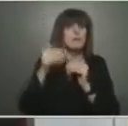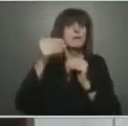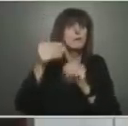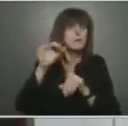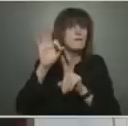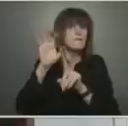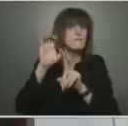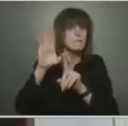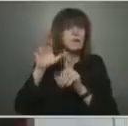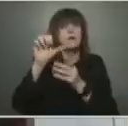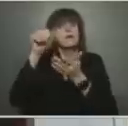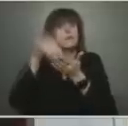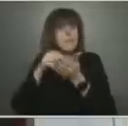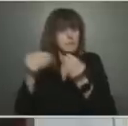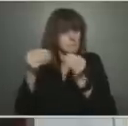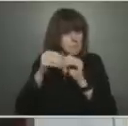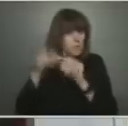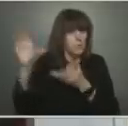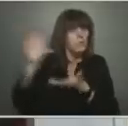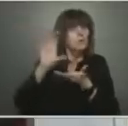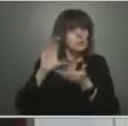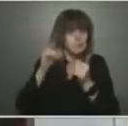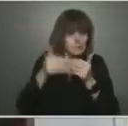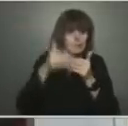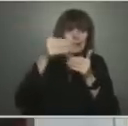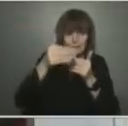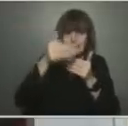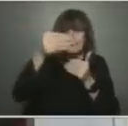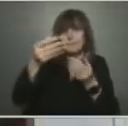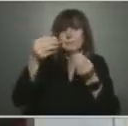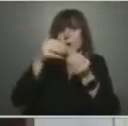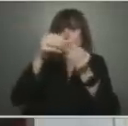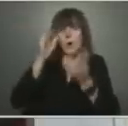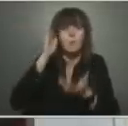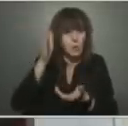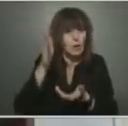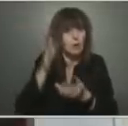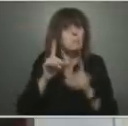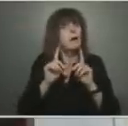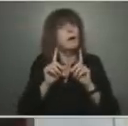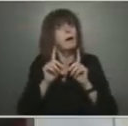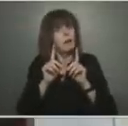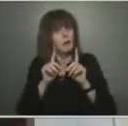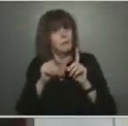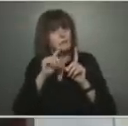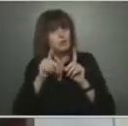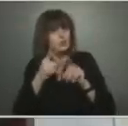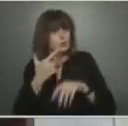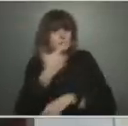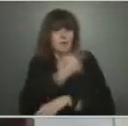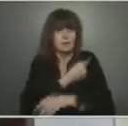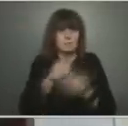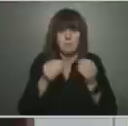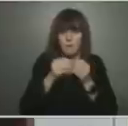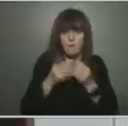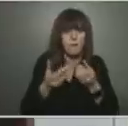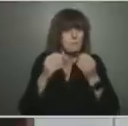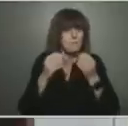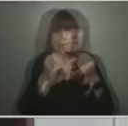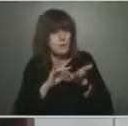believe further medications and other vaccines may be available to us, like Novavax in the near